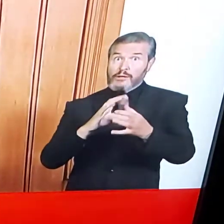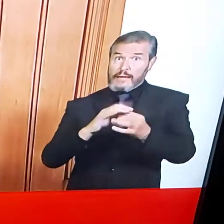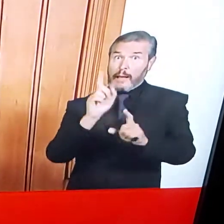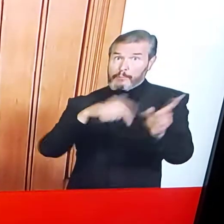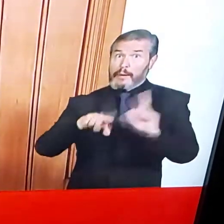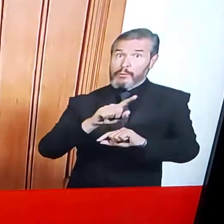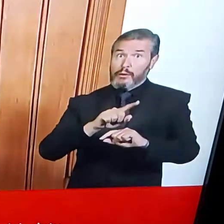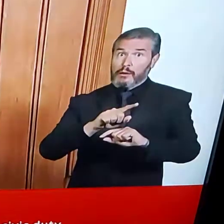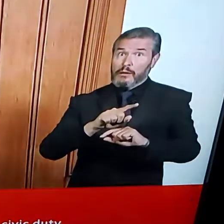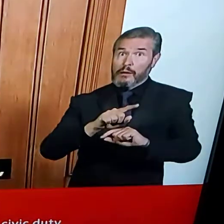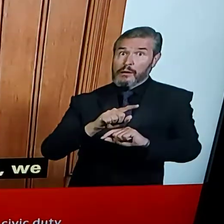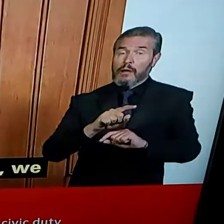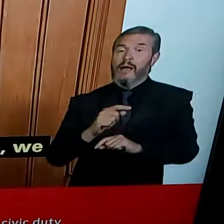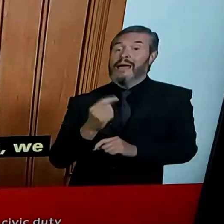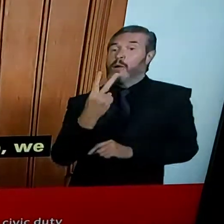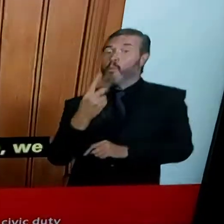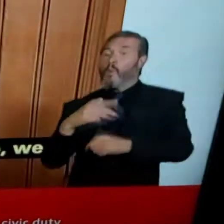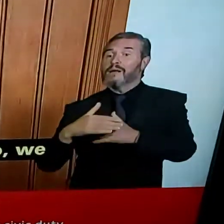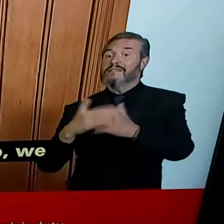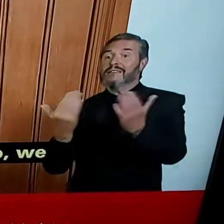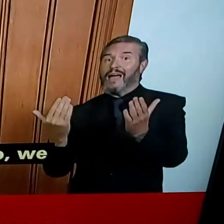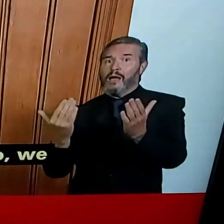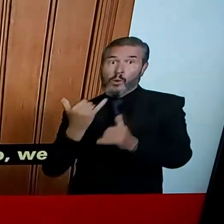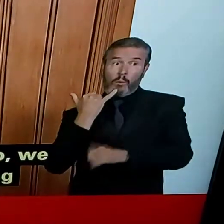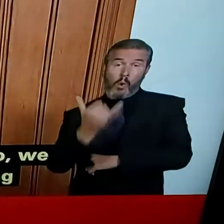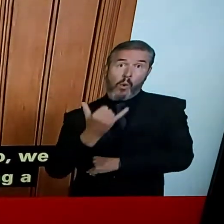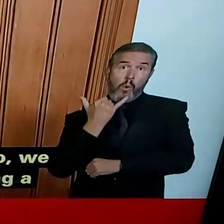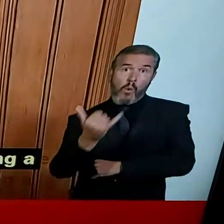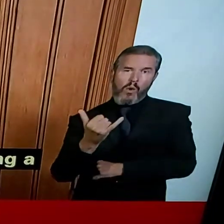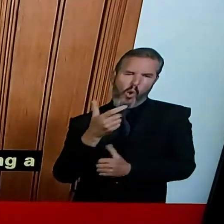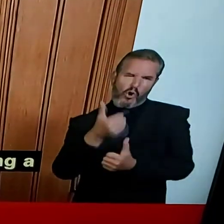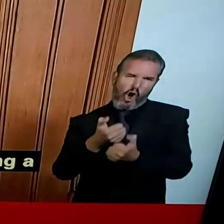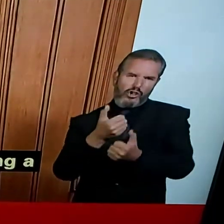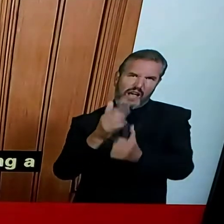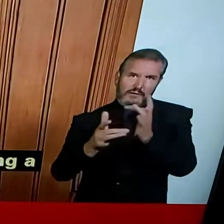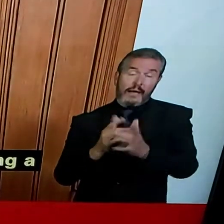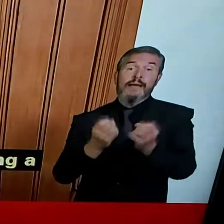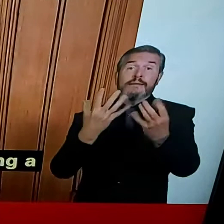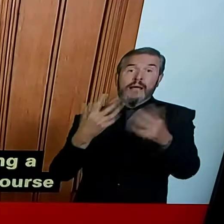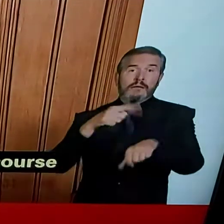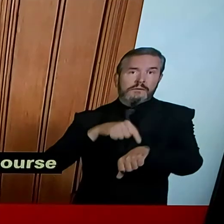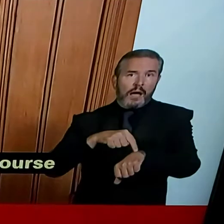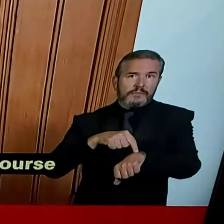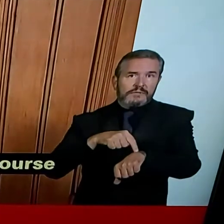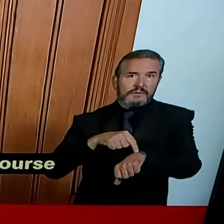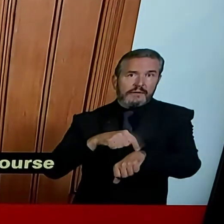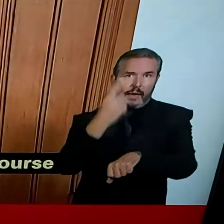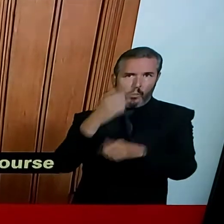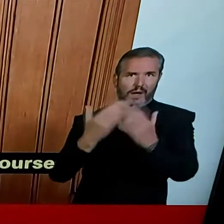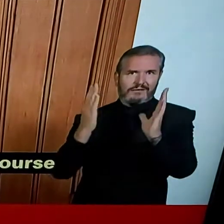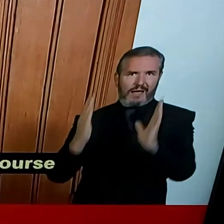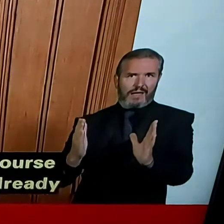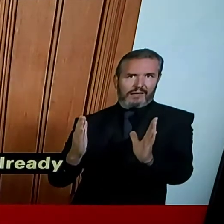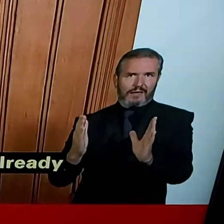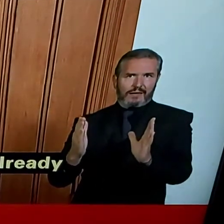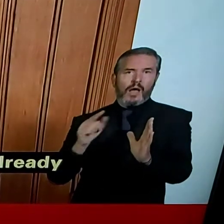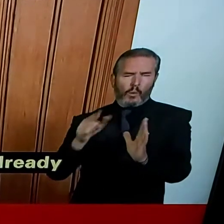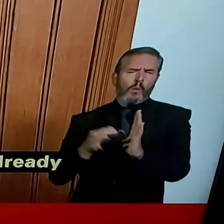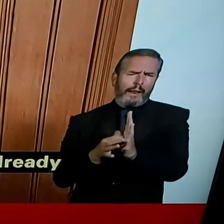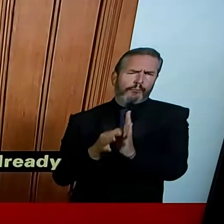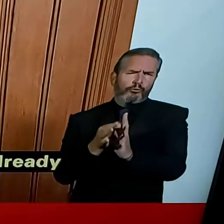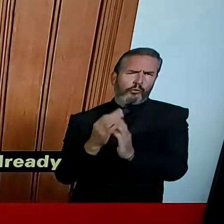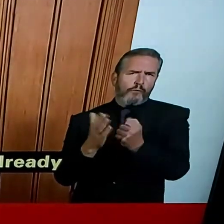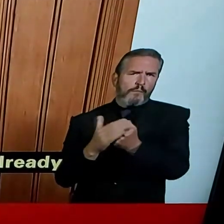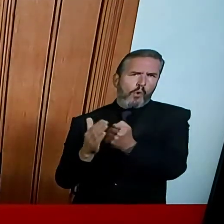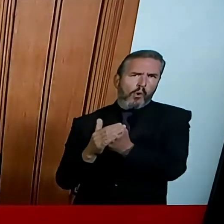to come down quite a lot before they introduce it. But it is a huge problem and it is that balancing act, which